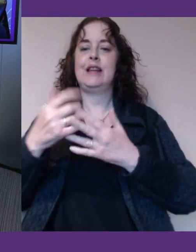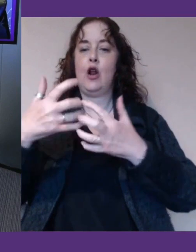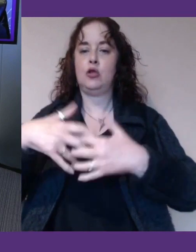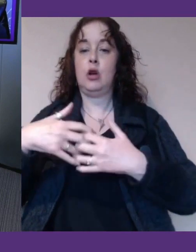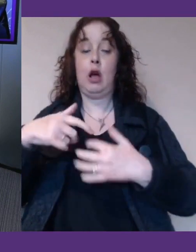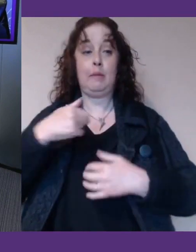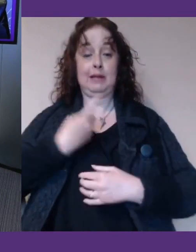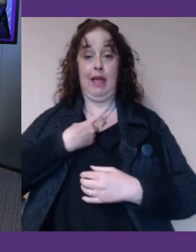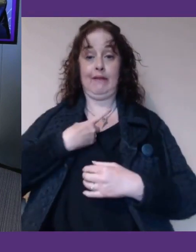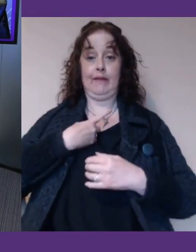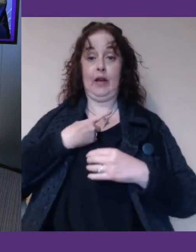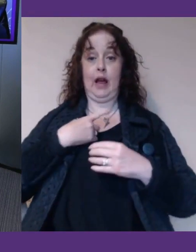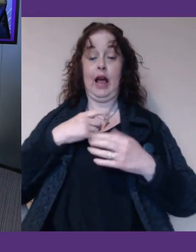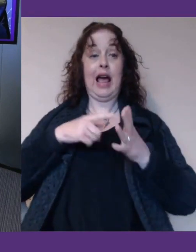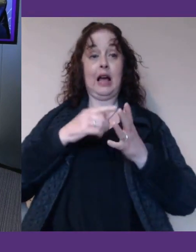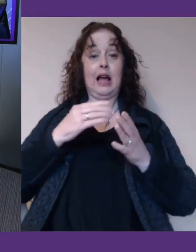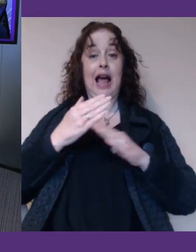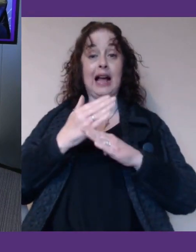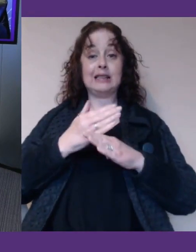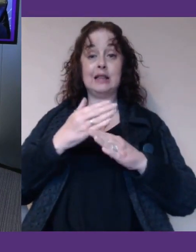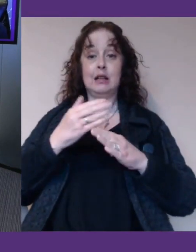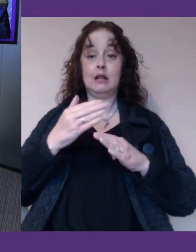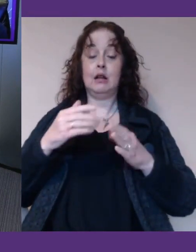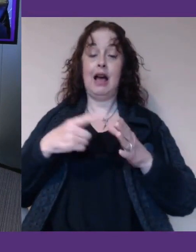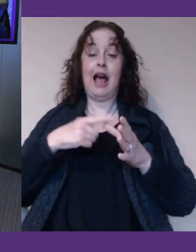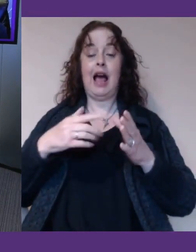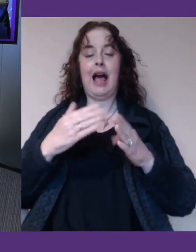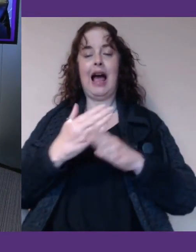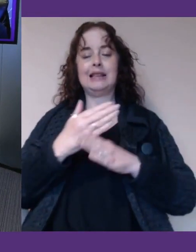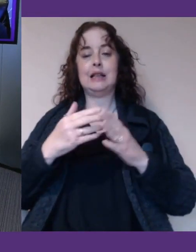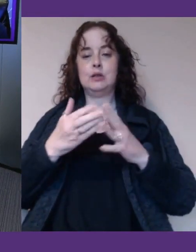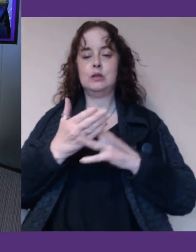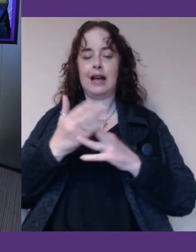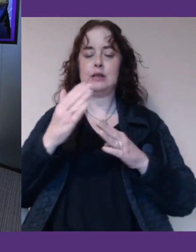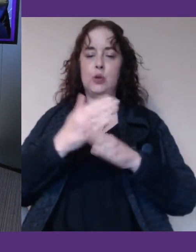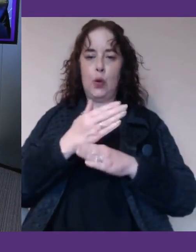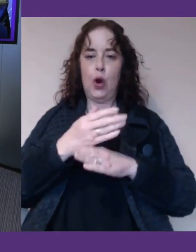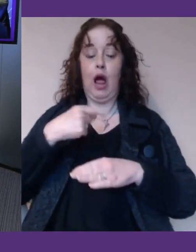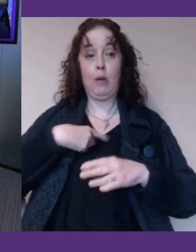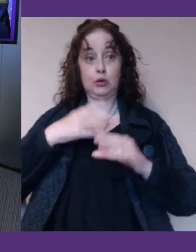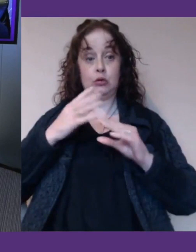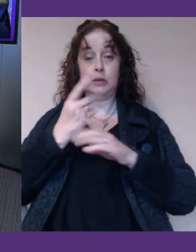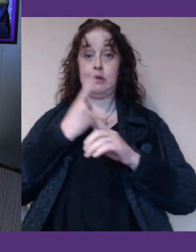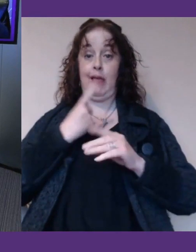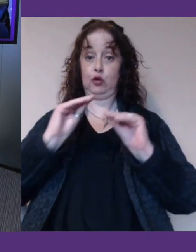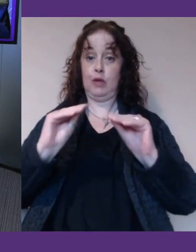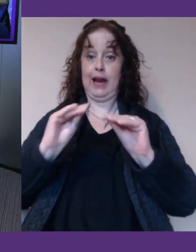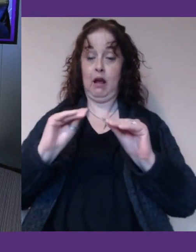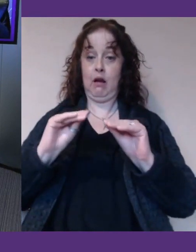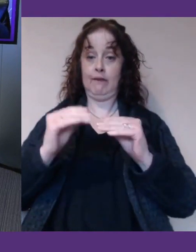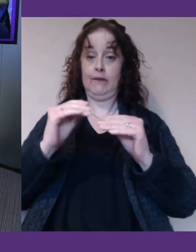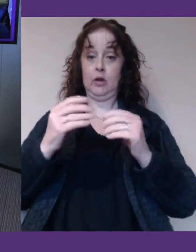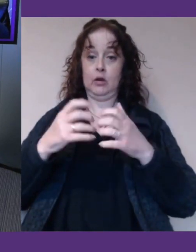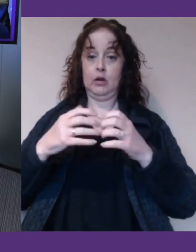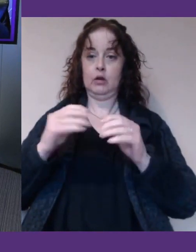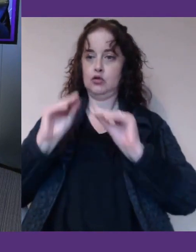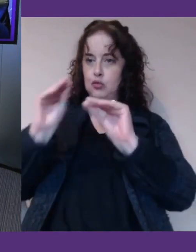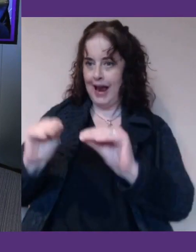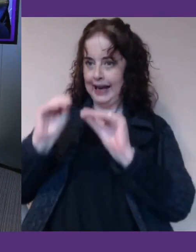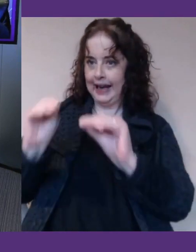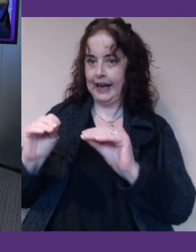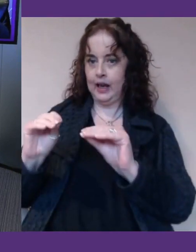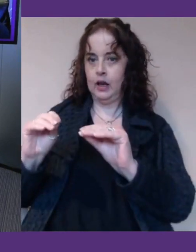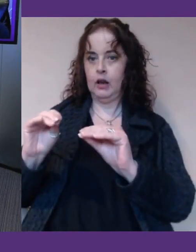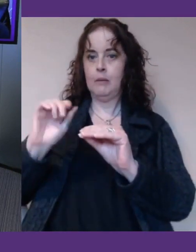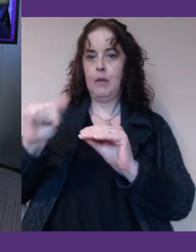access to work. I think that what happens is people get the training, but sometimes the coaching that they get